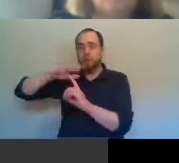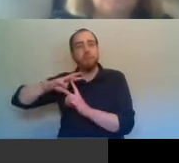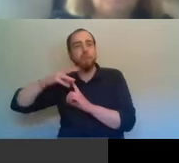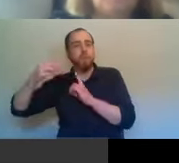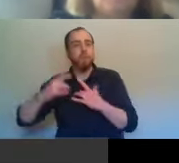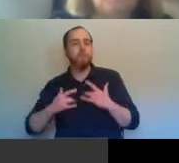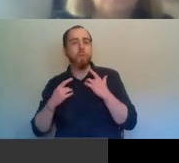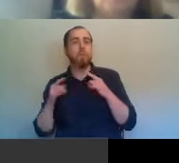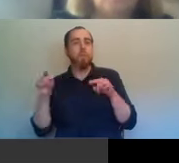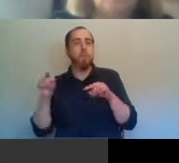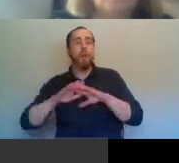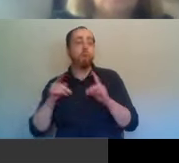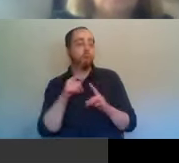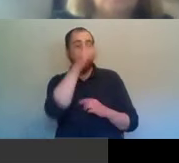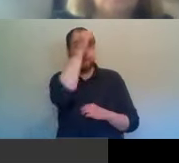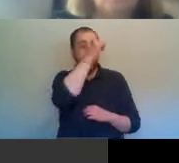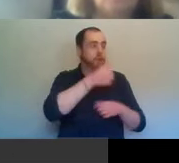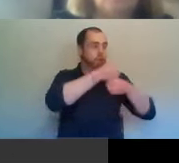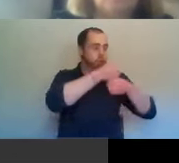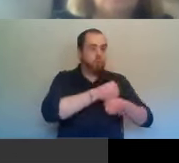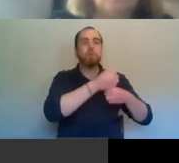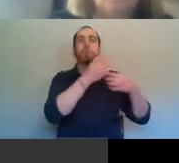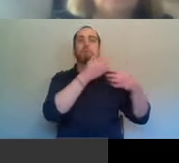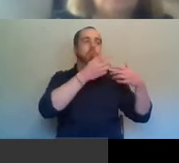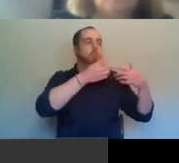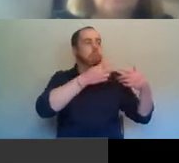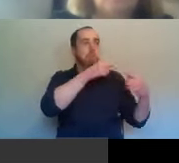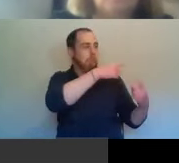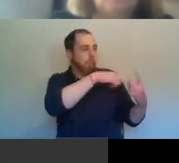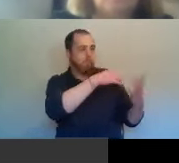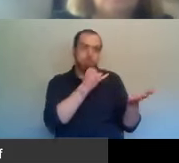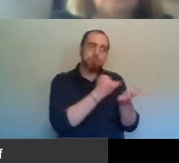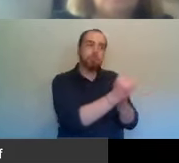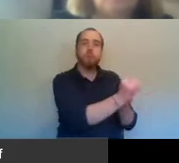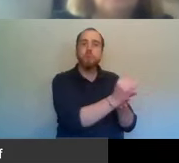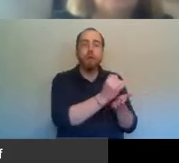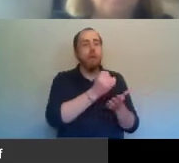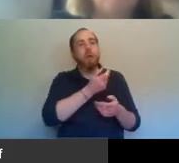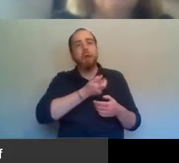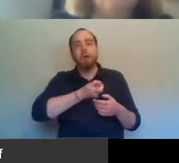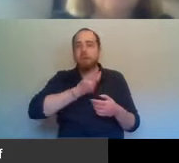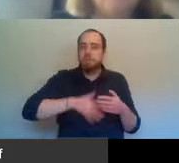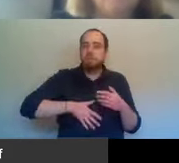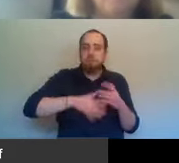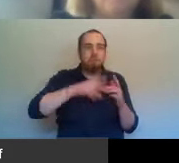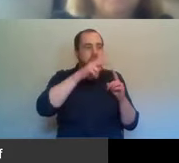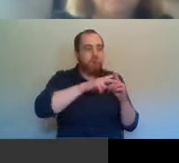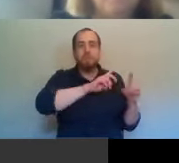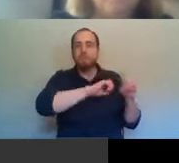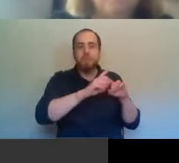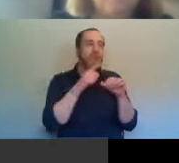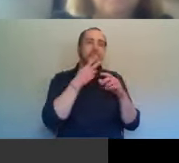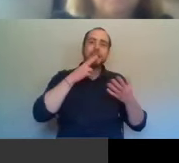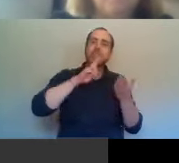not just the case that the Catholics were the ones who were against contraception and wanted censorship. There's lots of